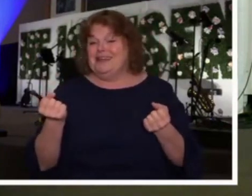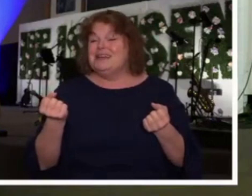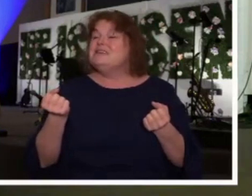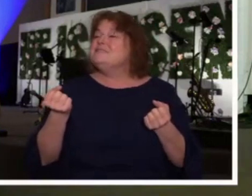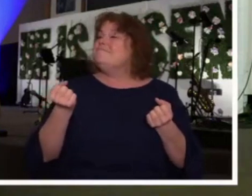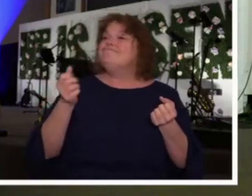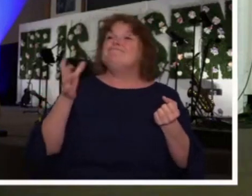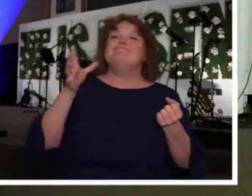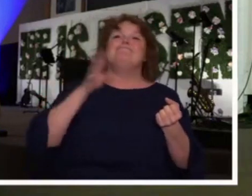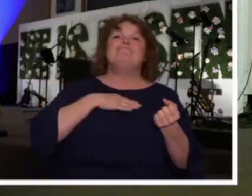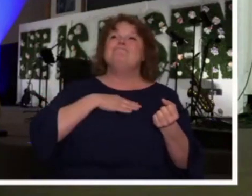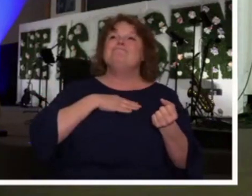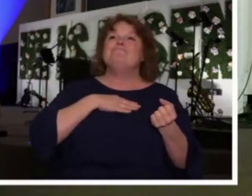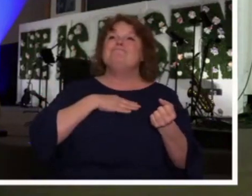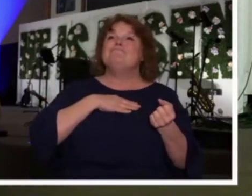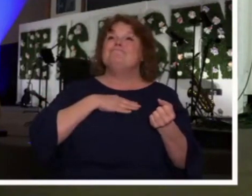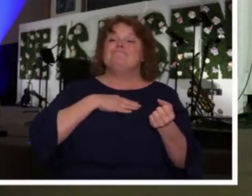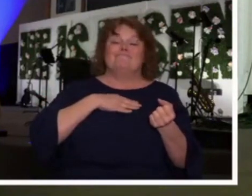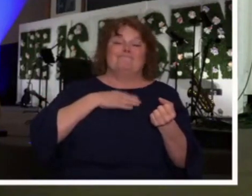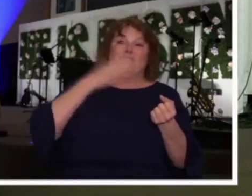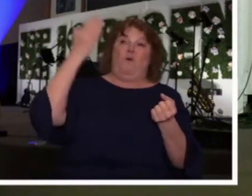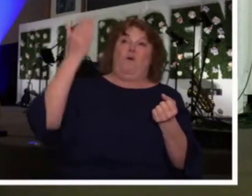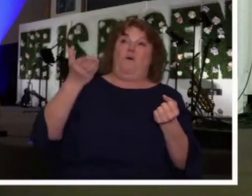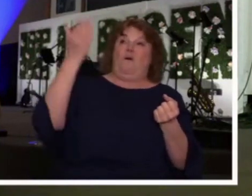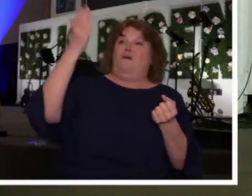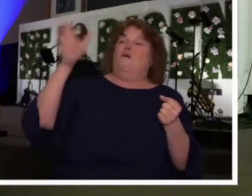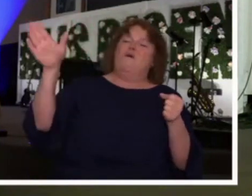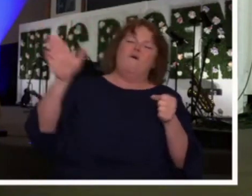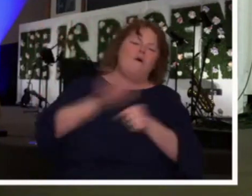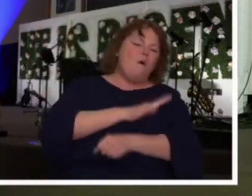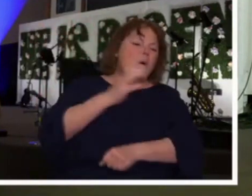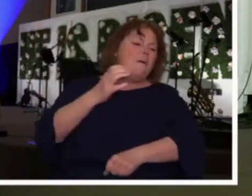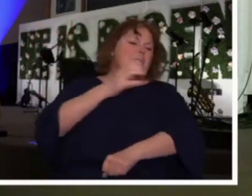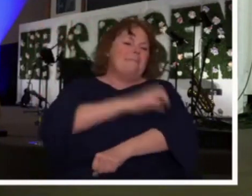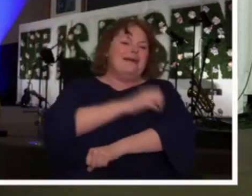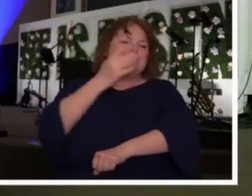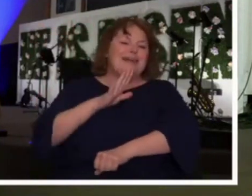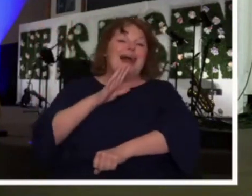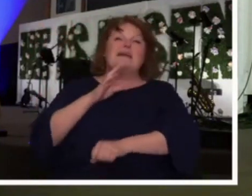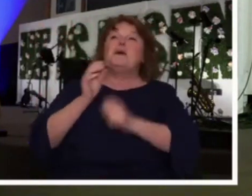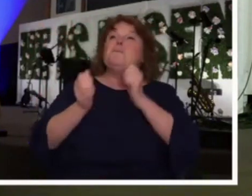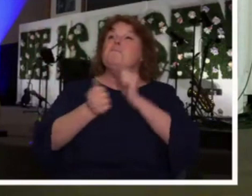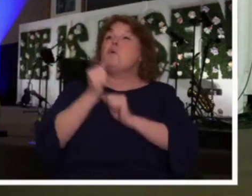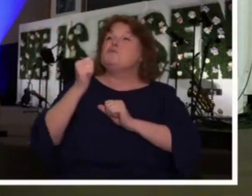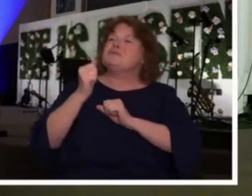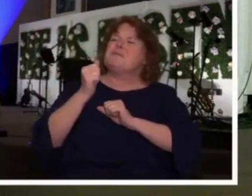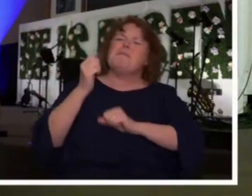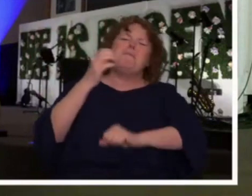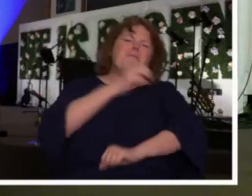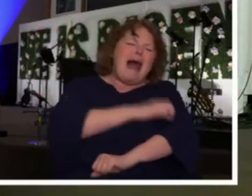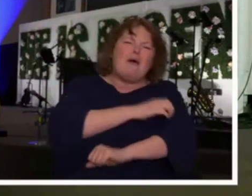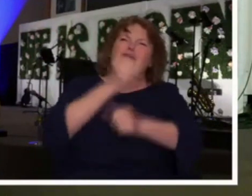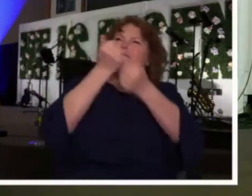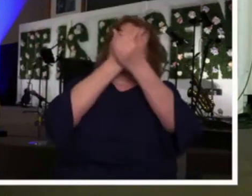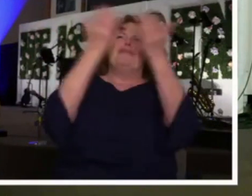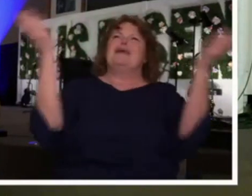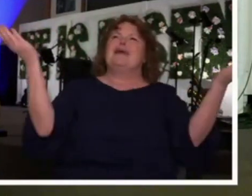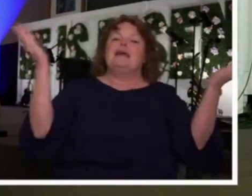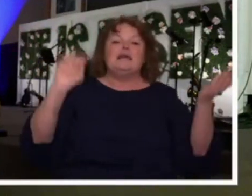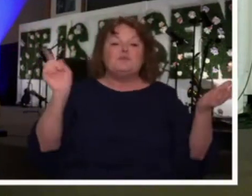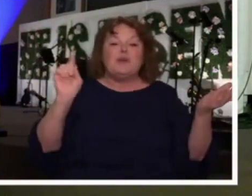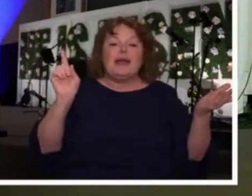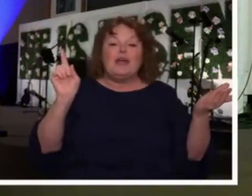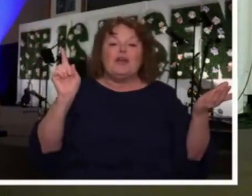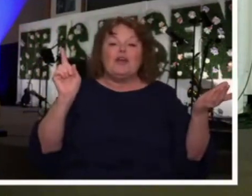that Almighty God, the most powerful being in the universe, lives in you